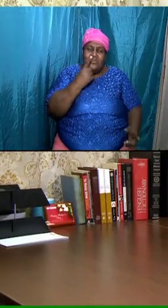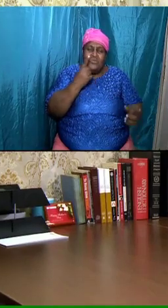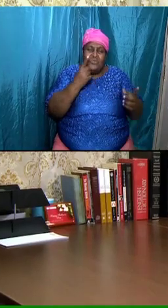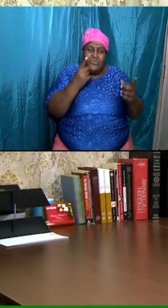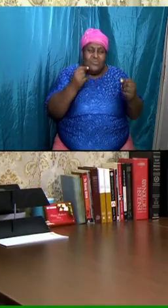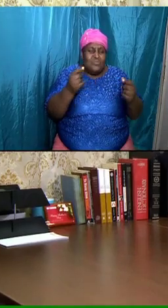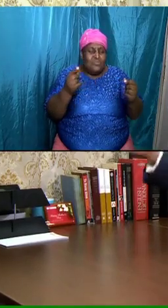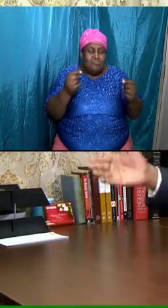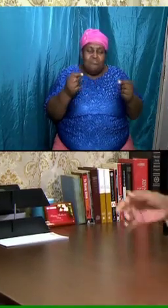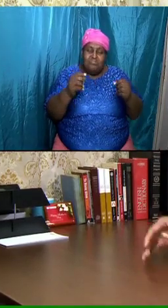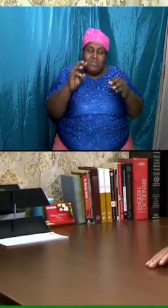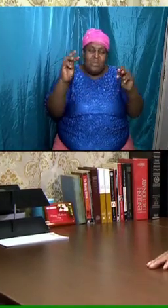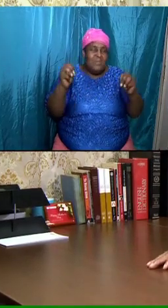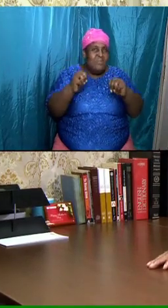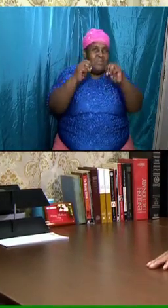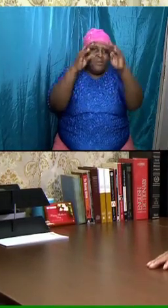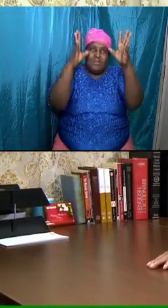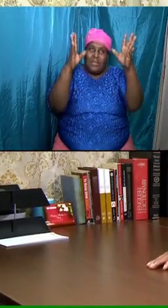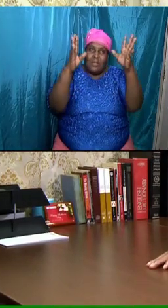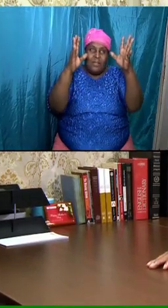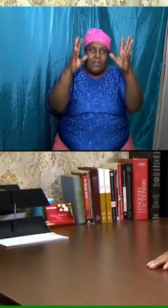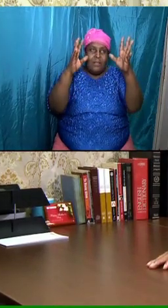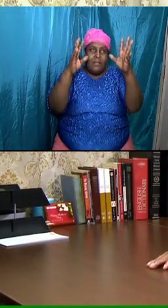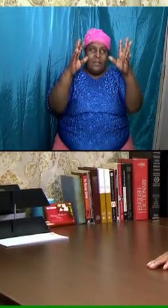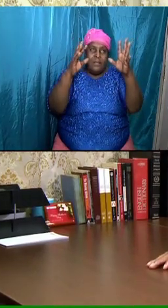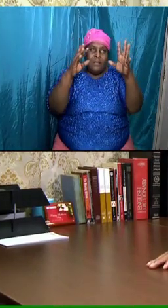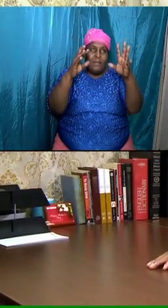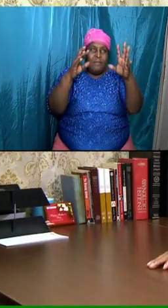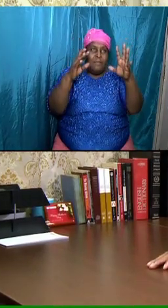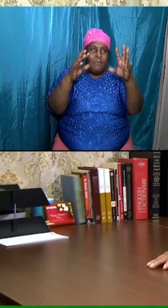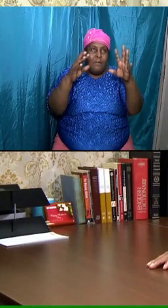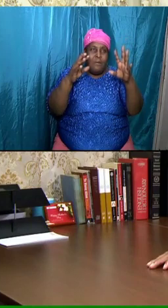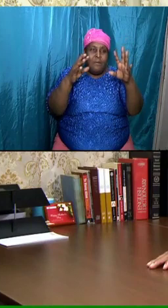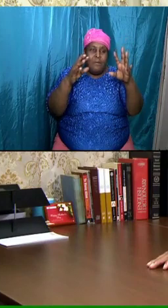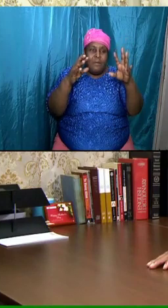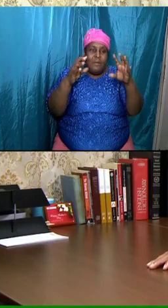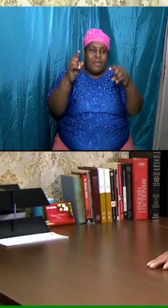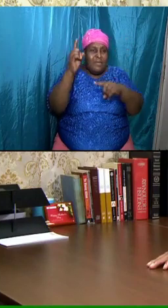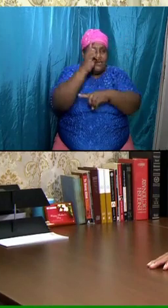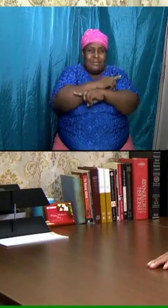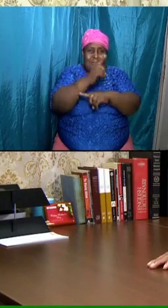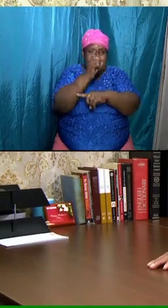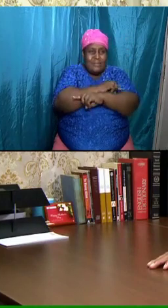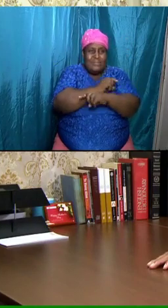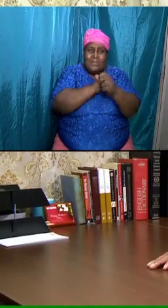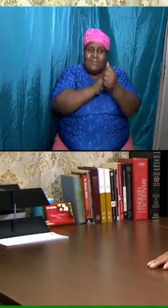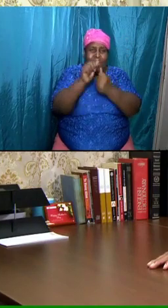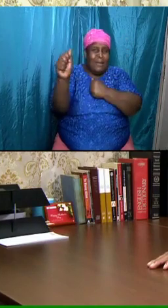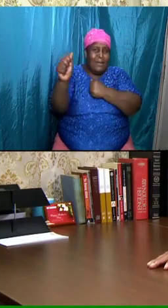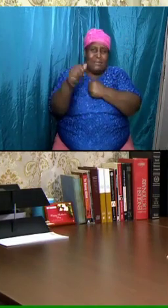but certain amount of days had already passed this is how the thing went